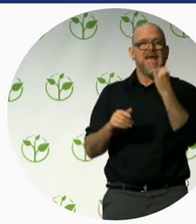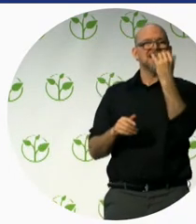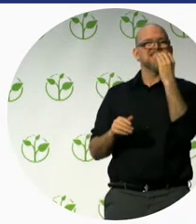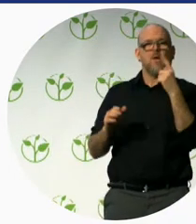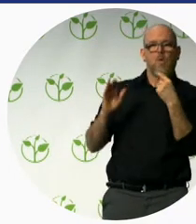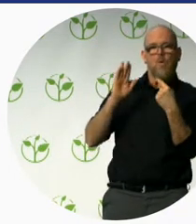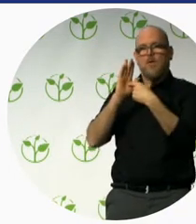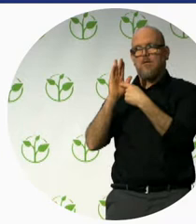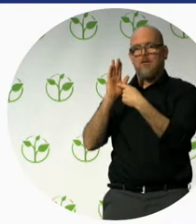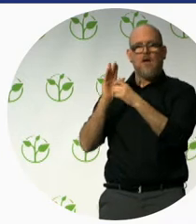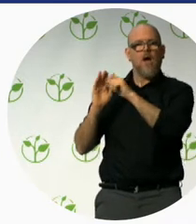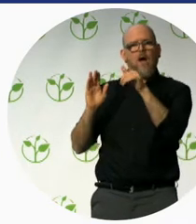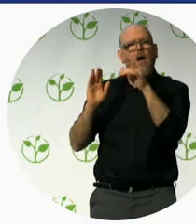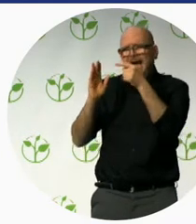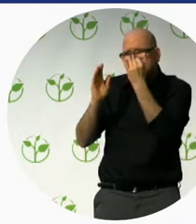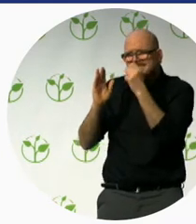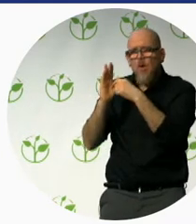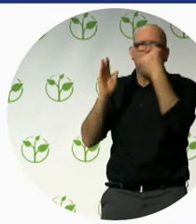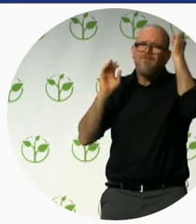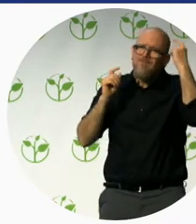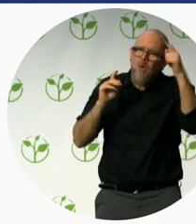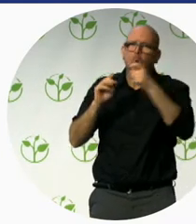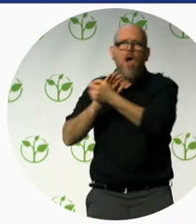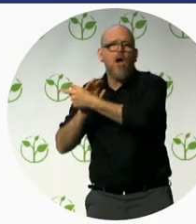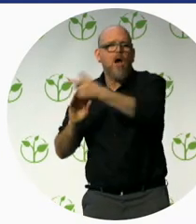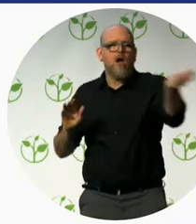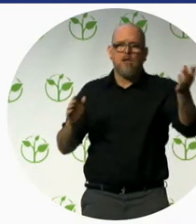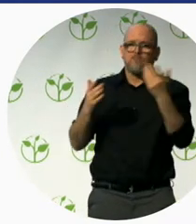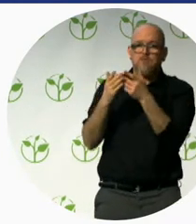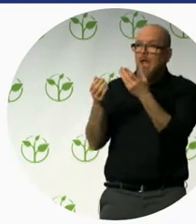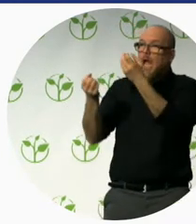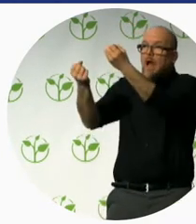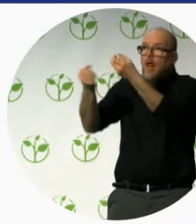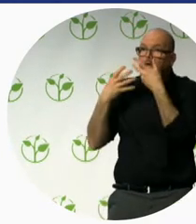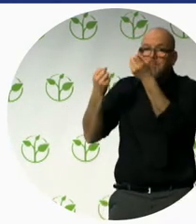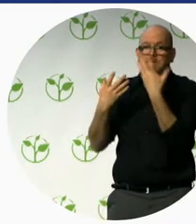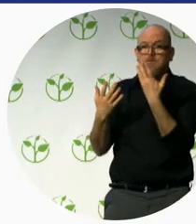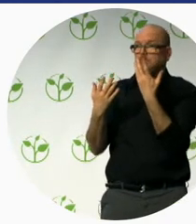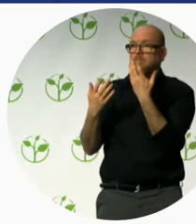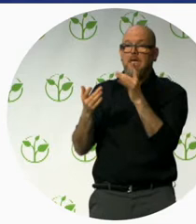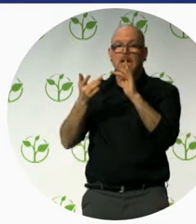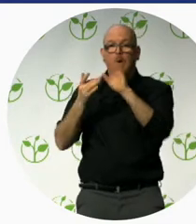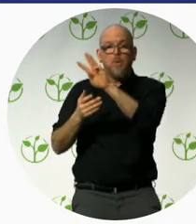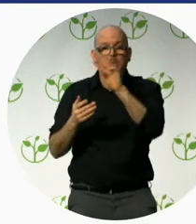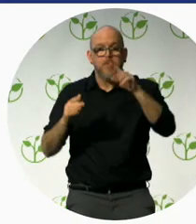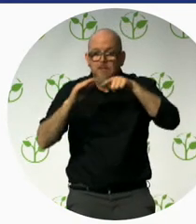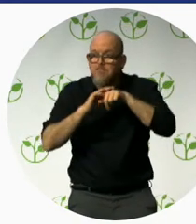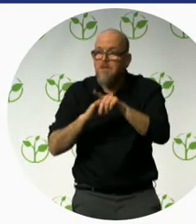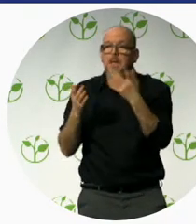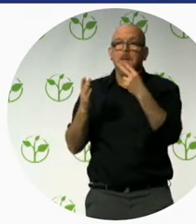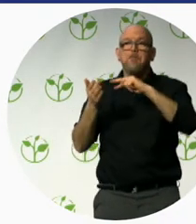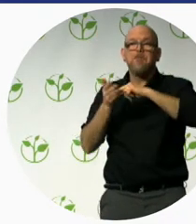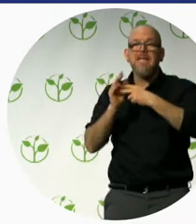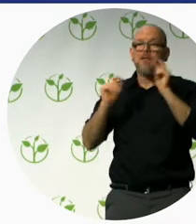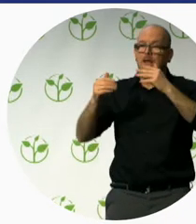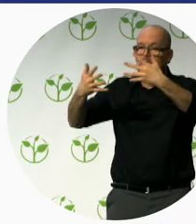You see, blind people will be able to find information in internet for the trips. Before the trips, but when we get to an